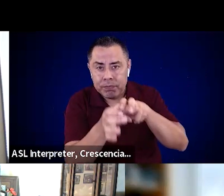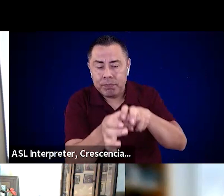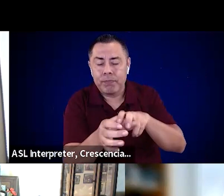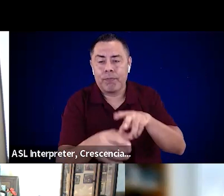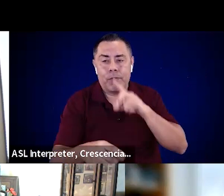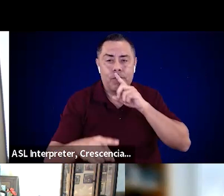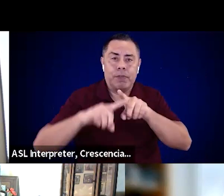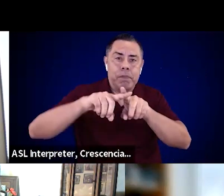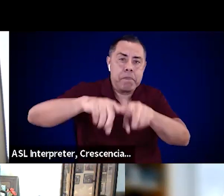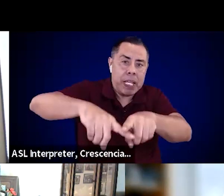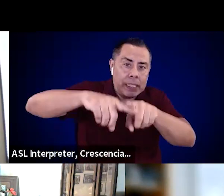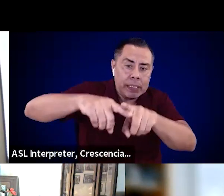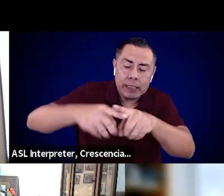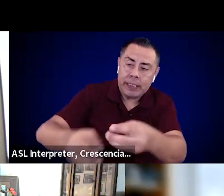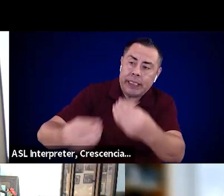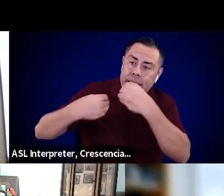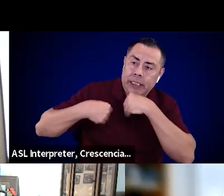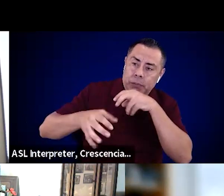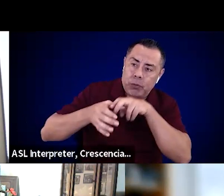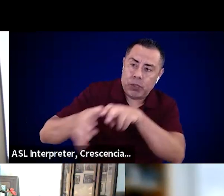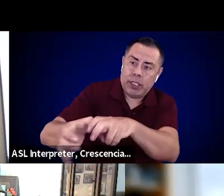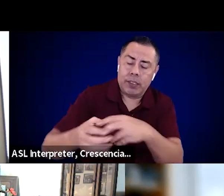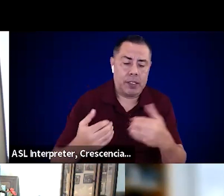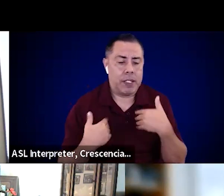transportation available to them. Thank you.